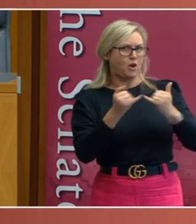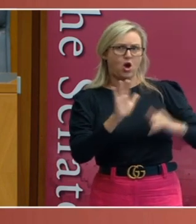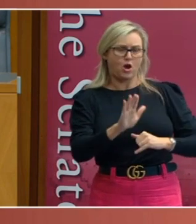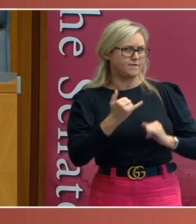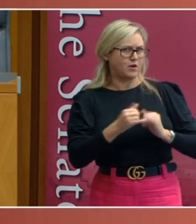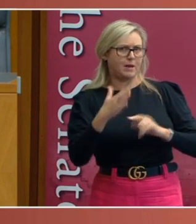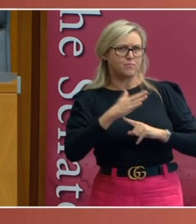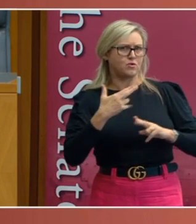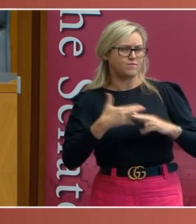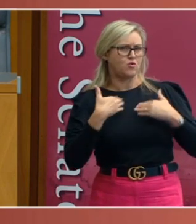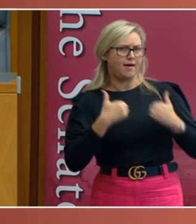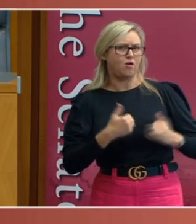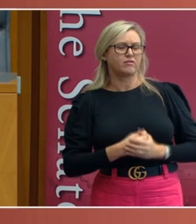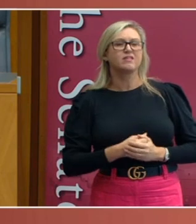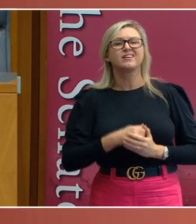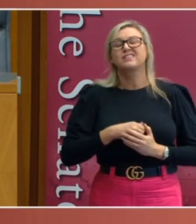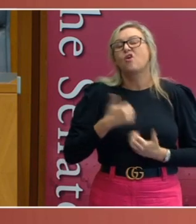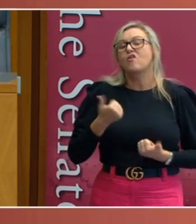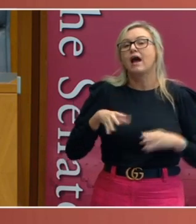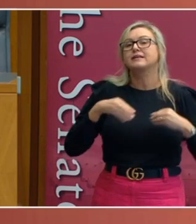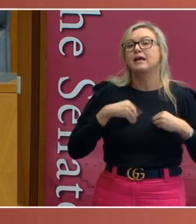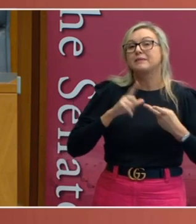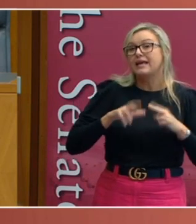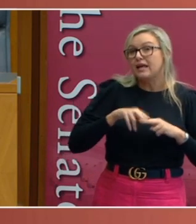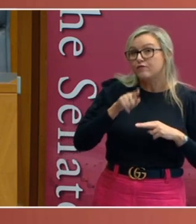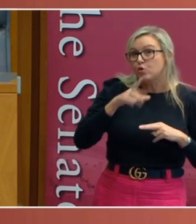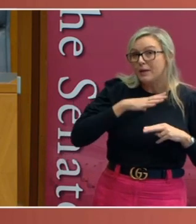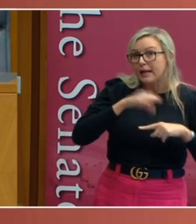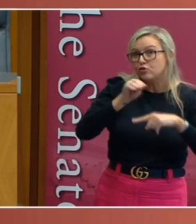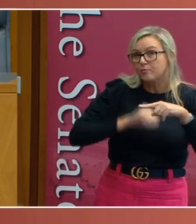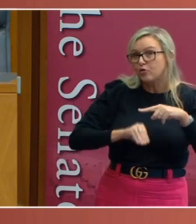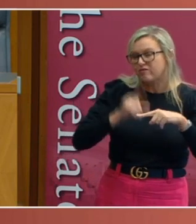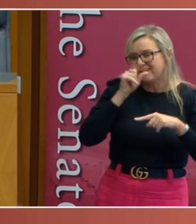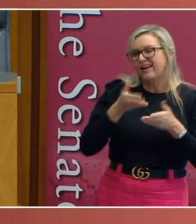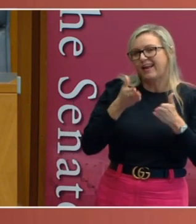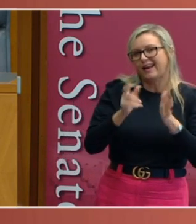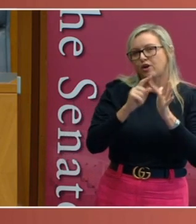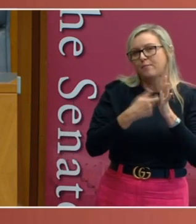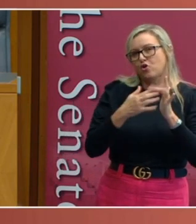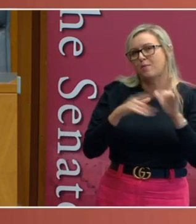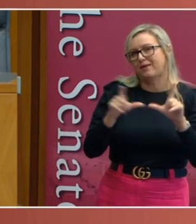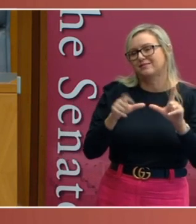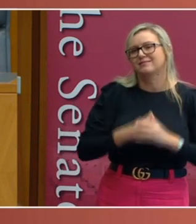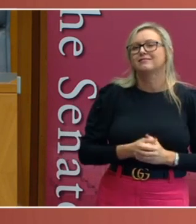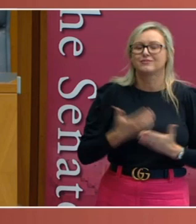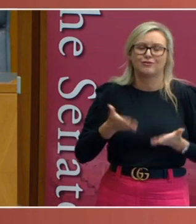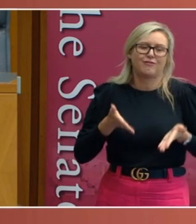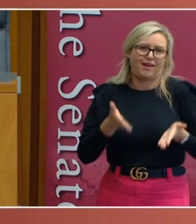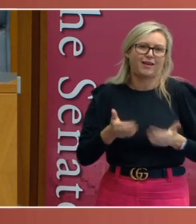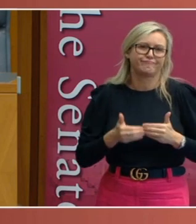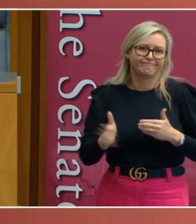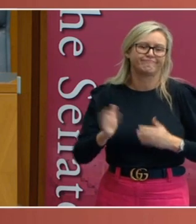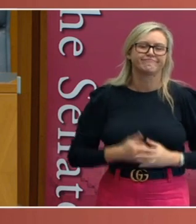giving people permits when they asked for it. So that was the story of the leper line. So